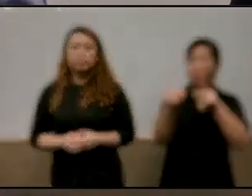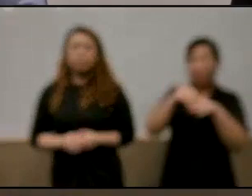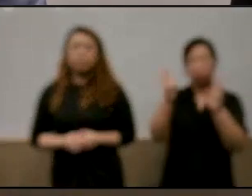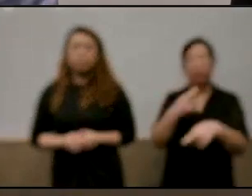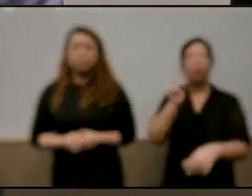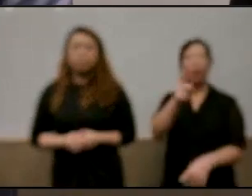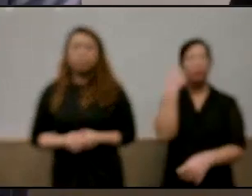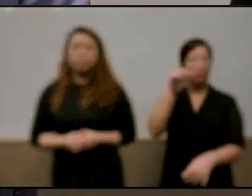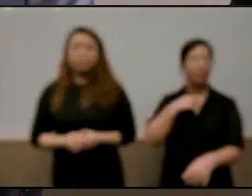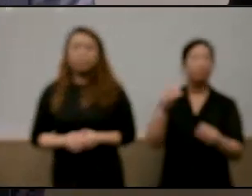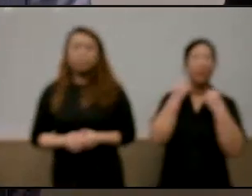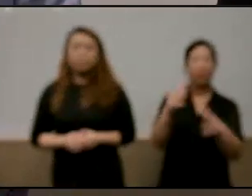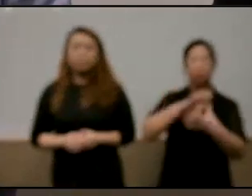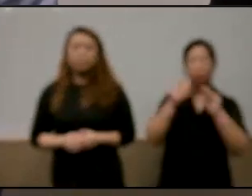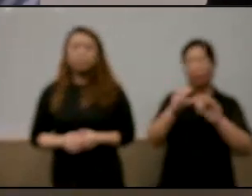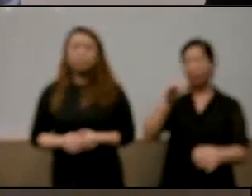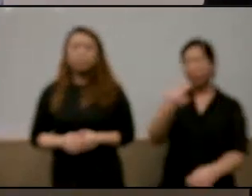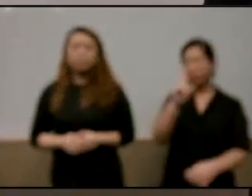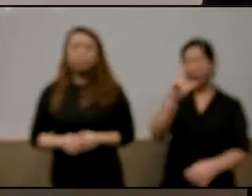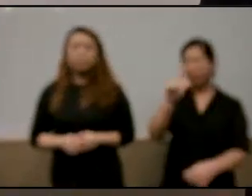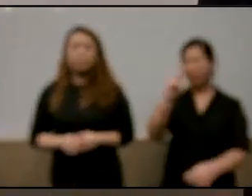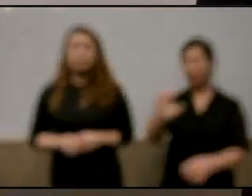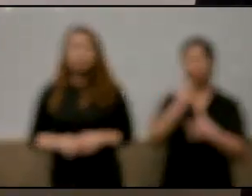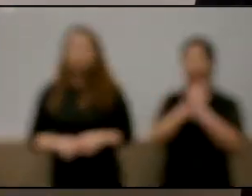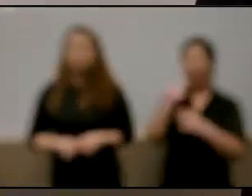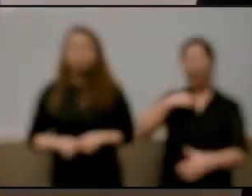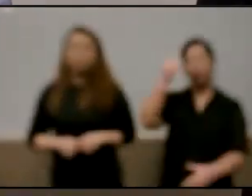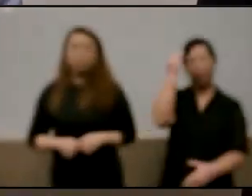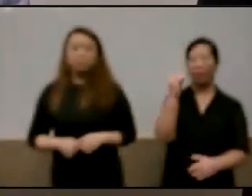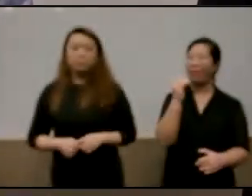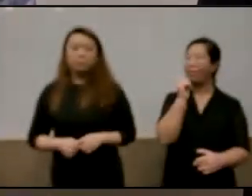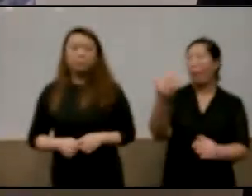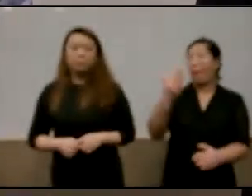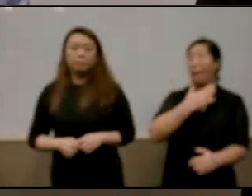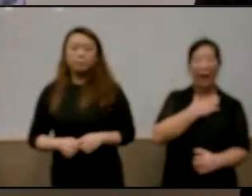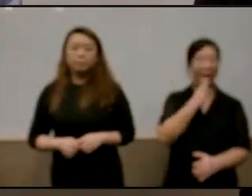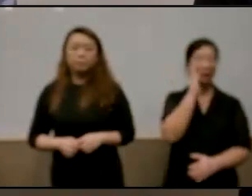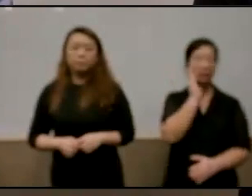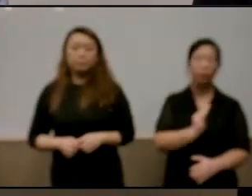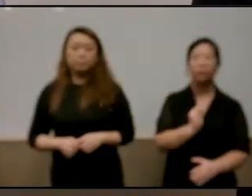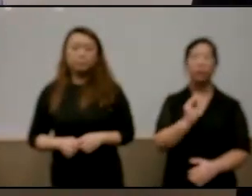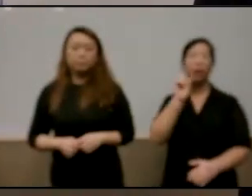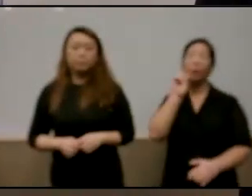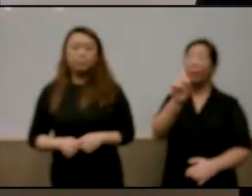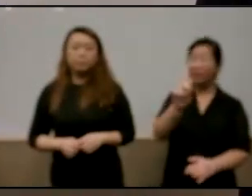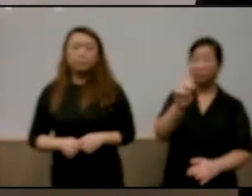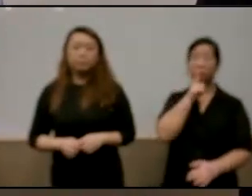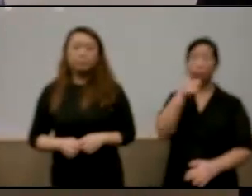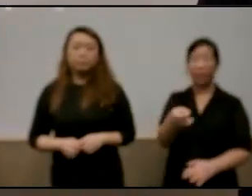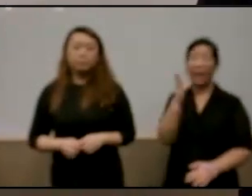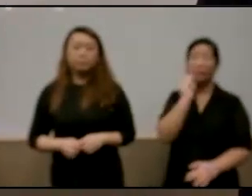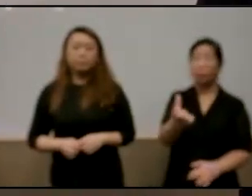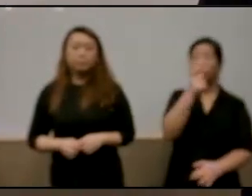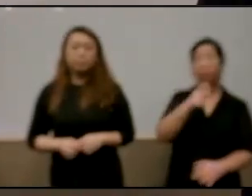me many of the narratives that charlene shared are new are not my lived experience but a lived experience of my fellow